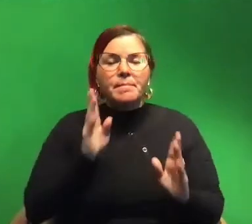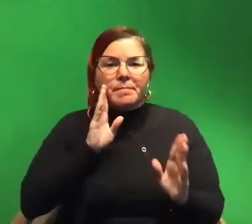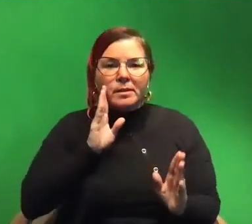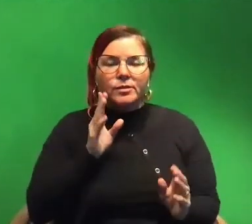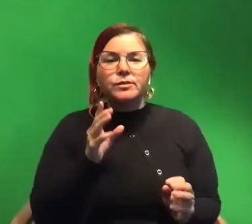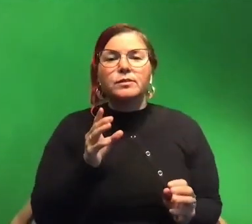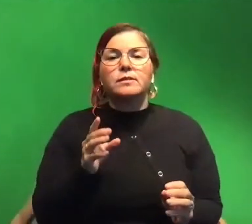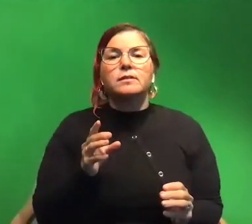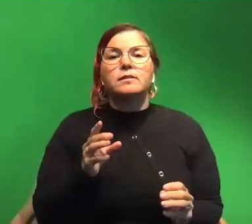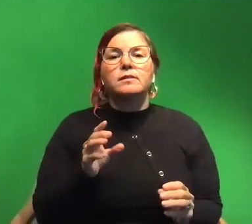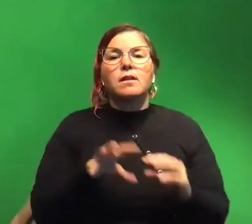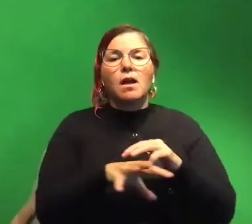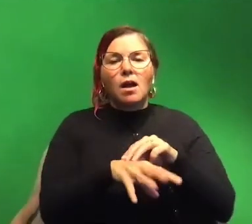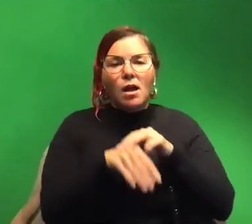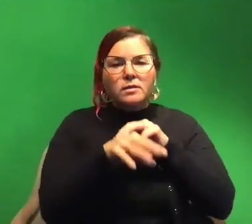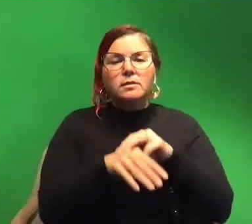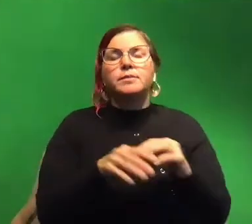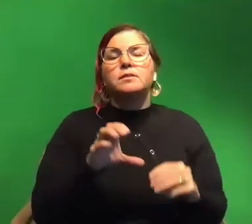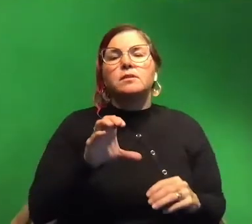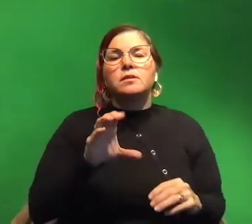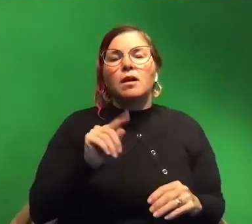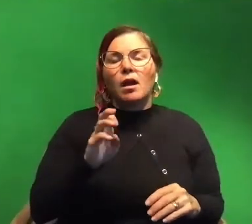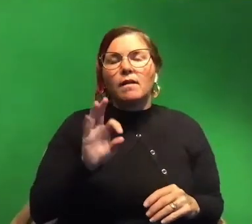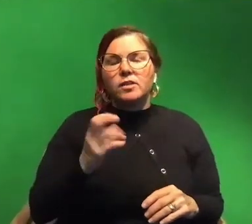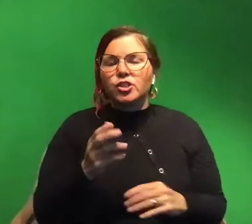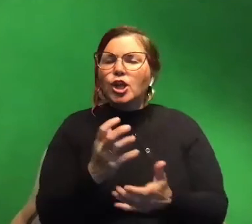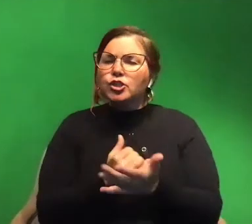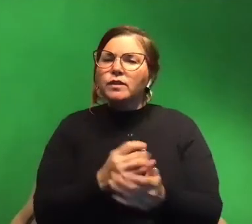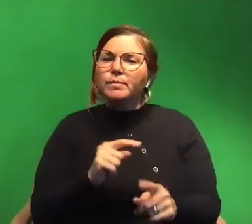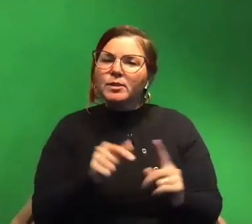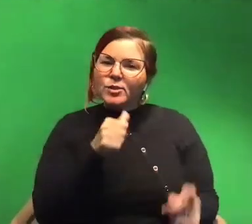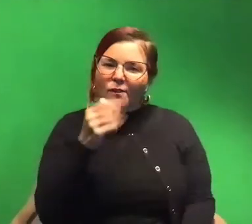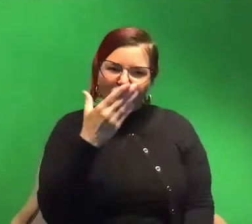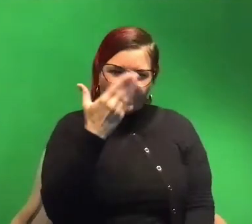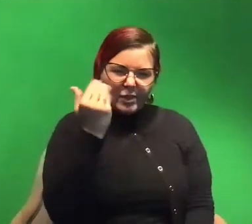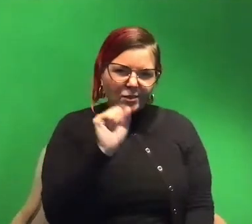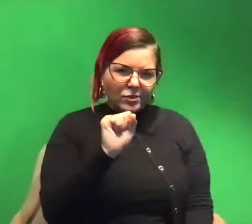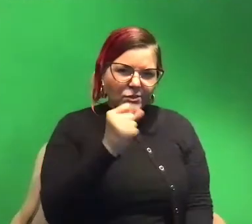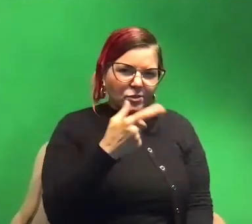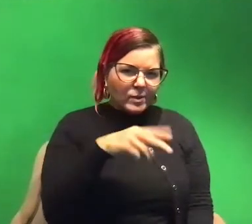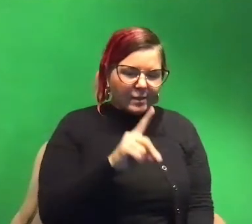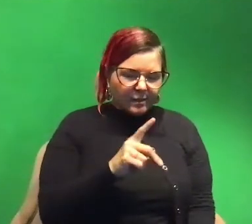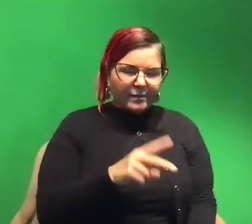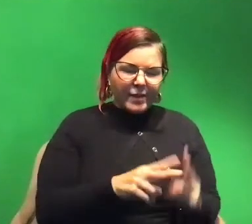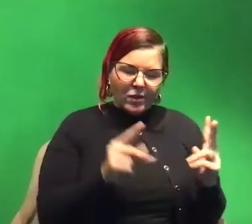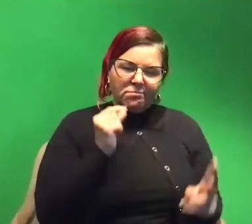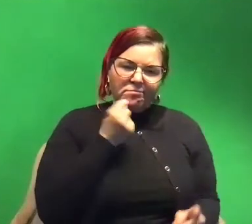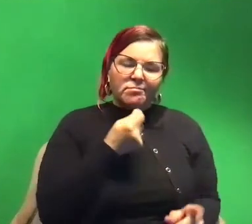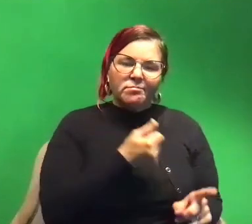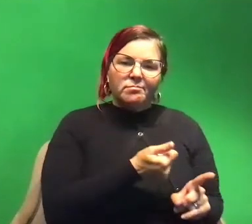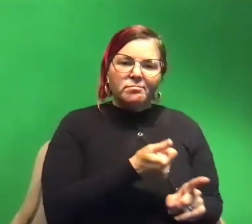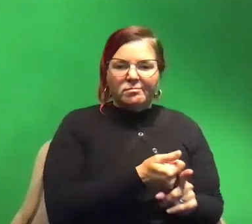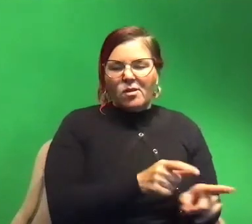the octopus and the cuttlefish and they deserve it but don't forget about the squid they're very very neat as well